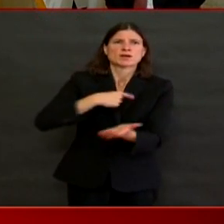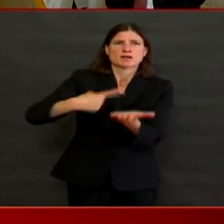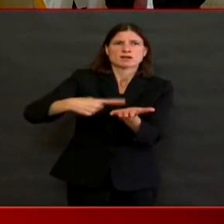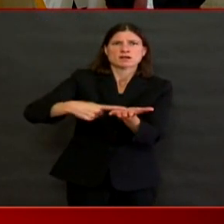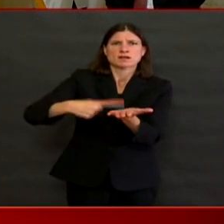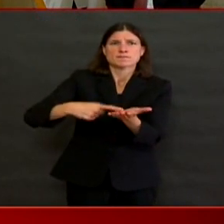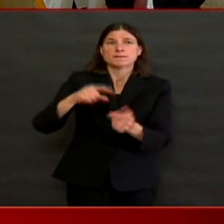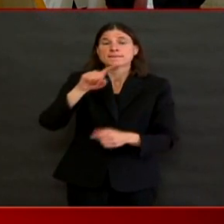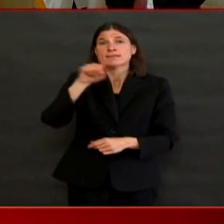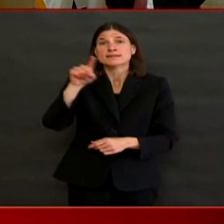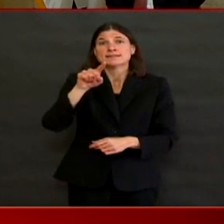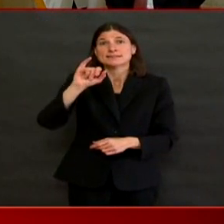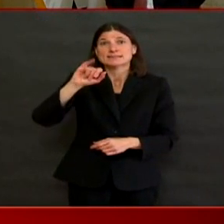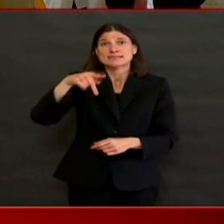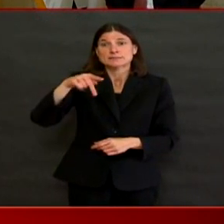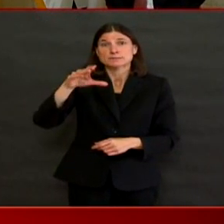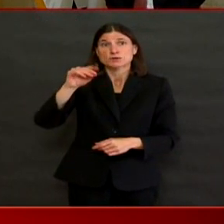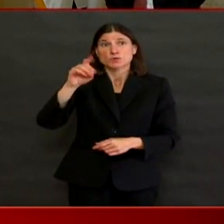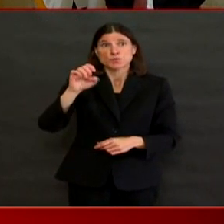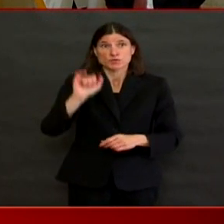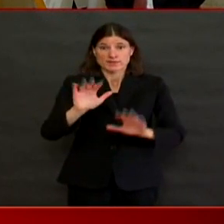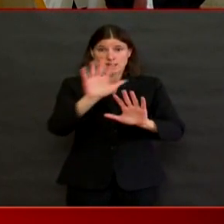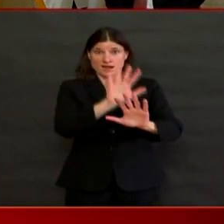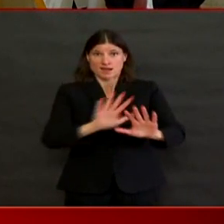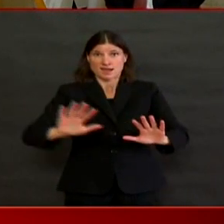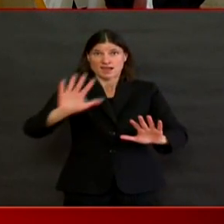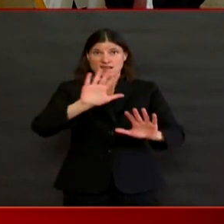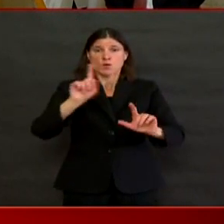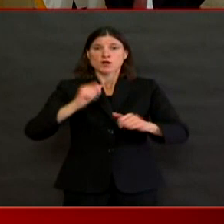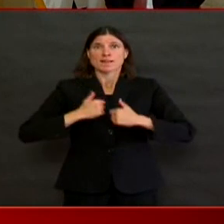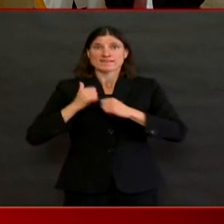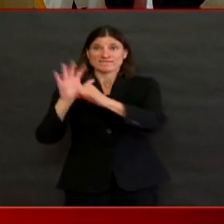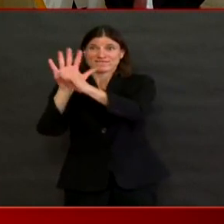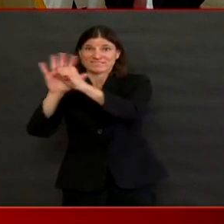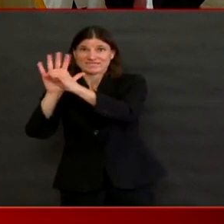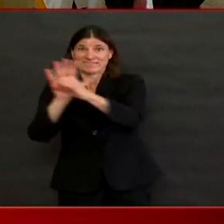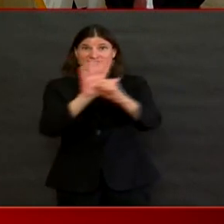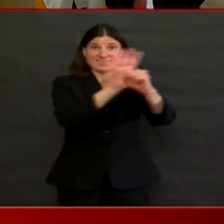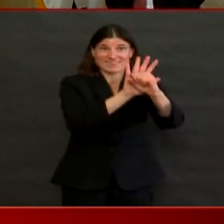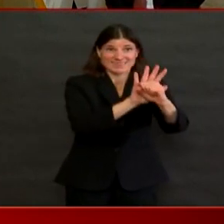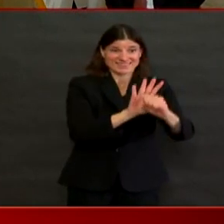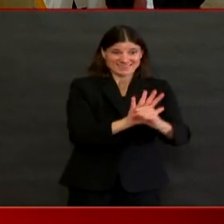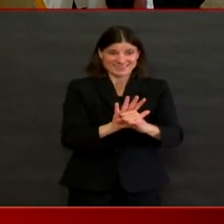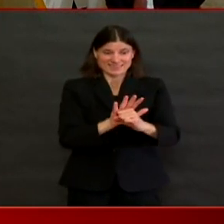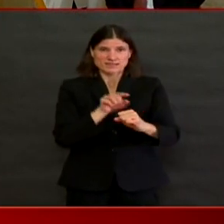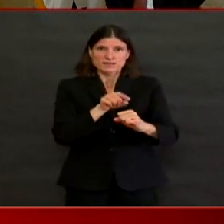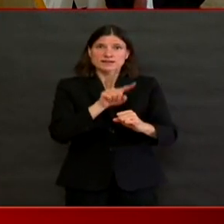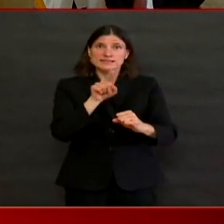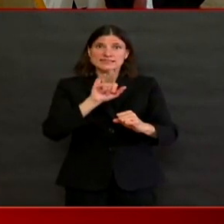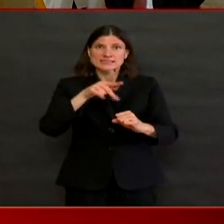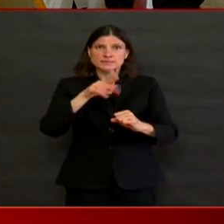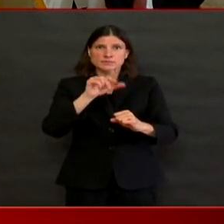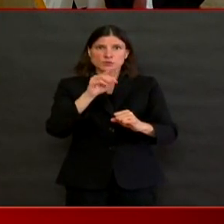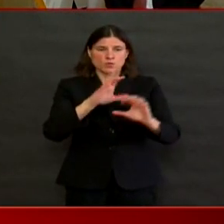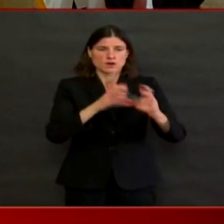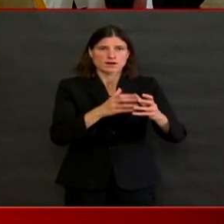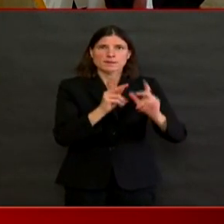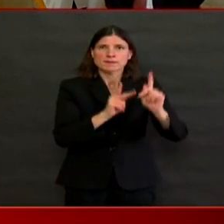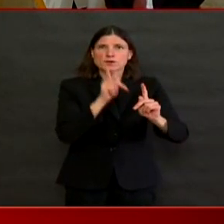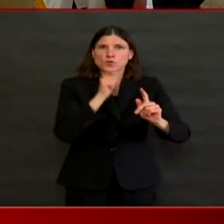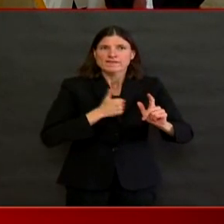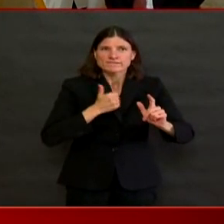matter. While we can't say anything definitive yet about Rhode Island, we understand